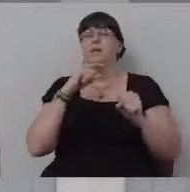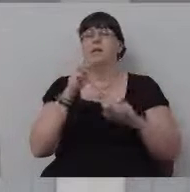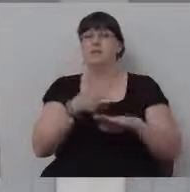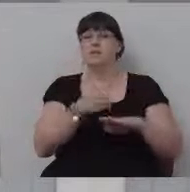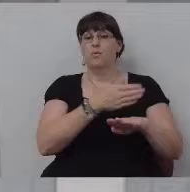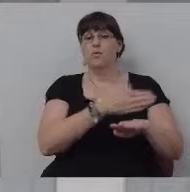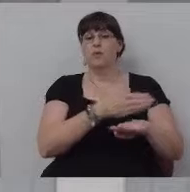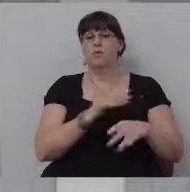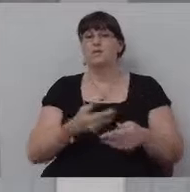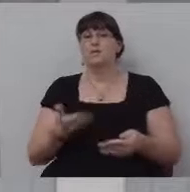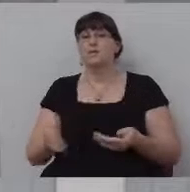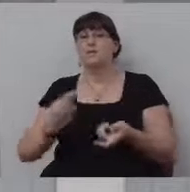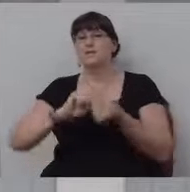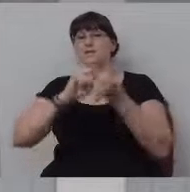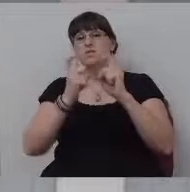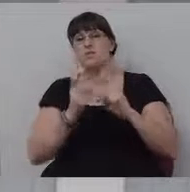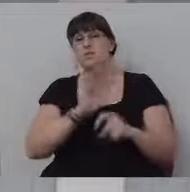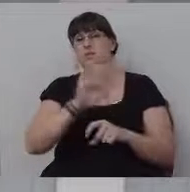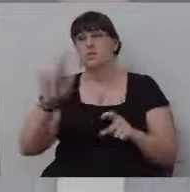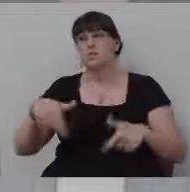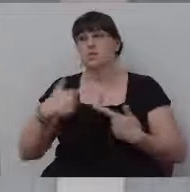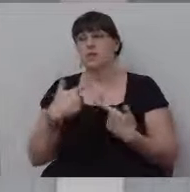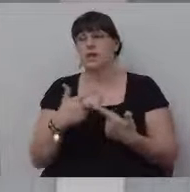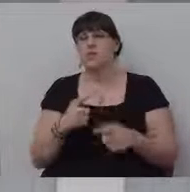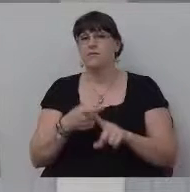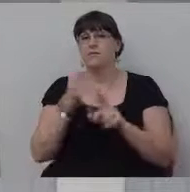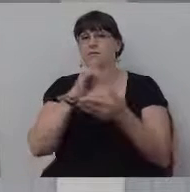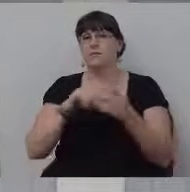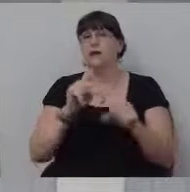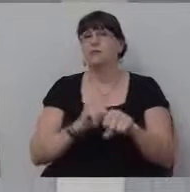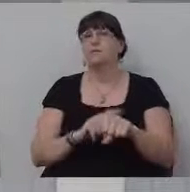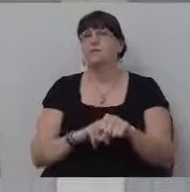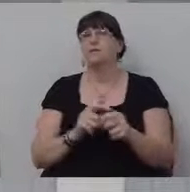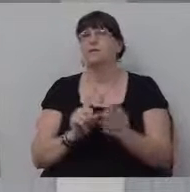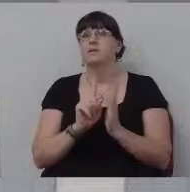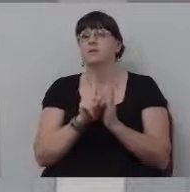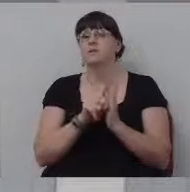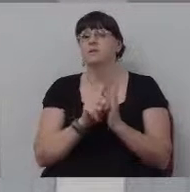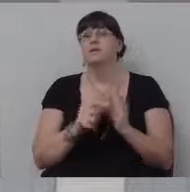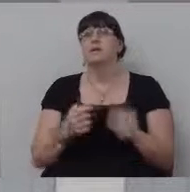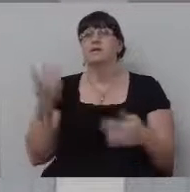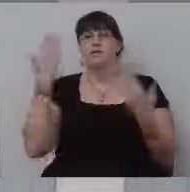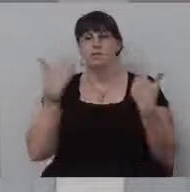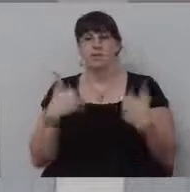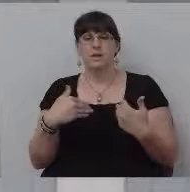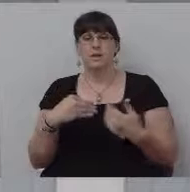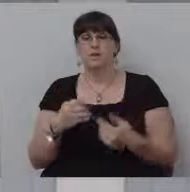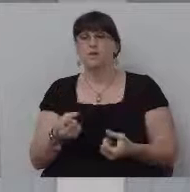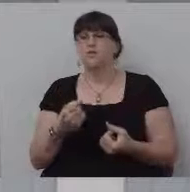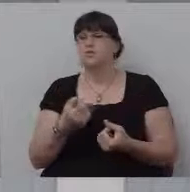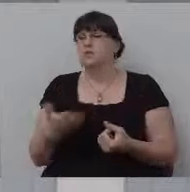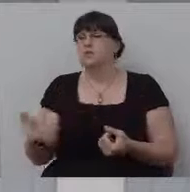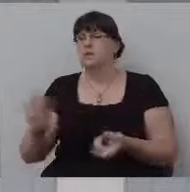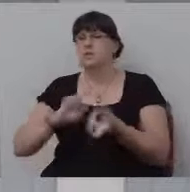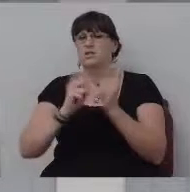progress, the things that have changed in your life since then? For me, for me there were so many things that changed so